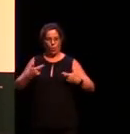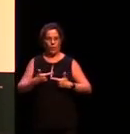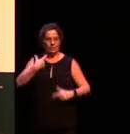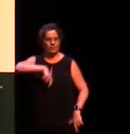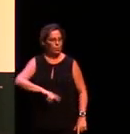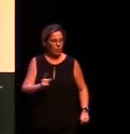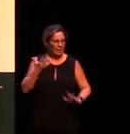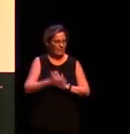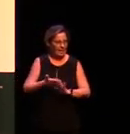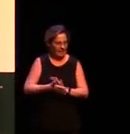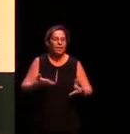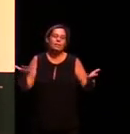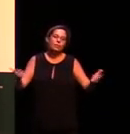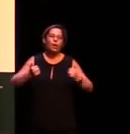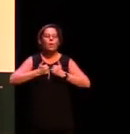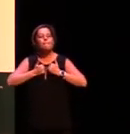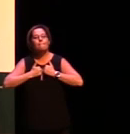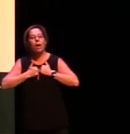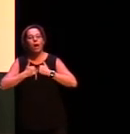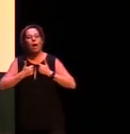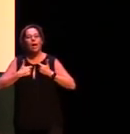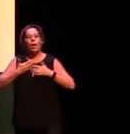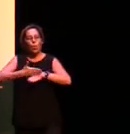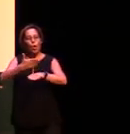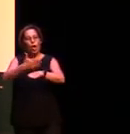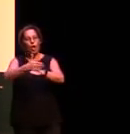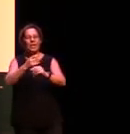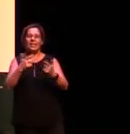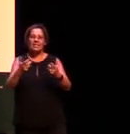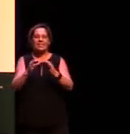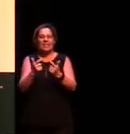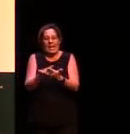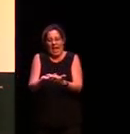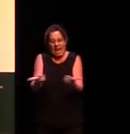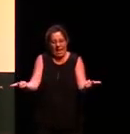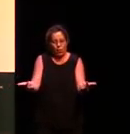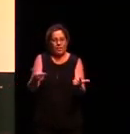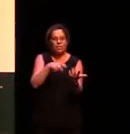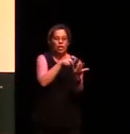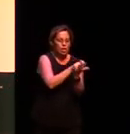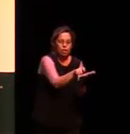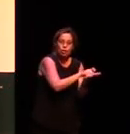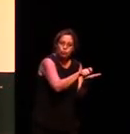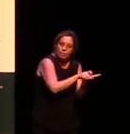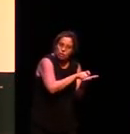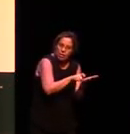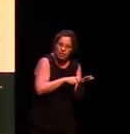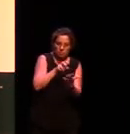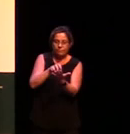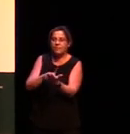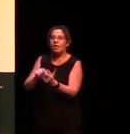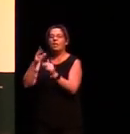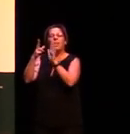so the sort of work that I've done is what we call language description and documentation I've worked with Indigenous communities across the Northern